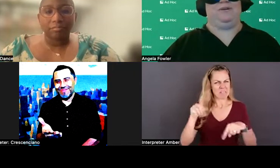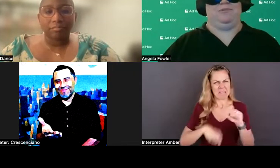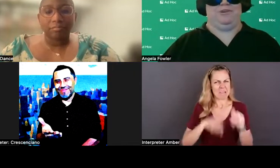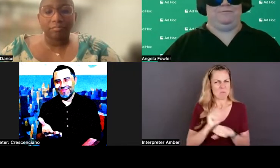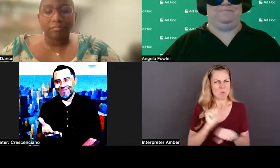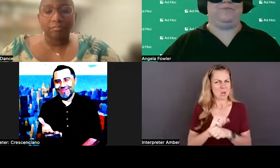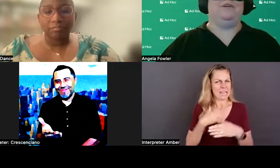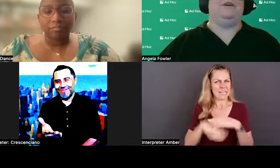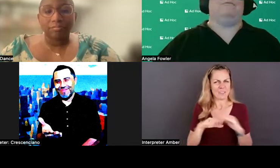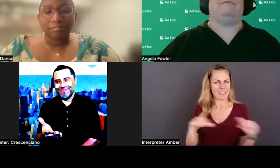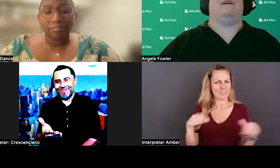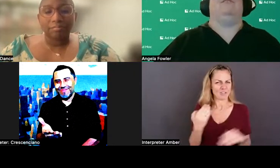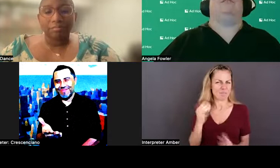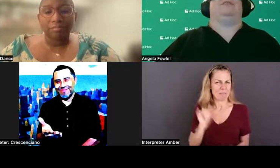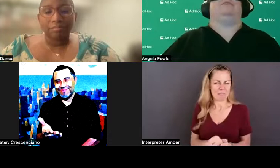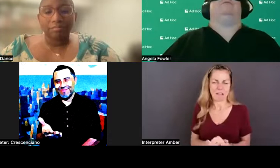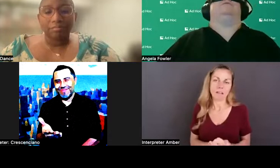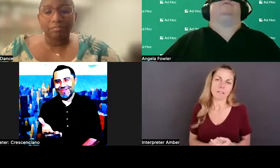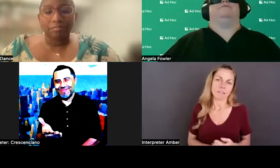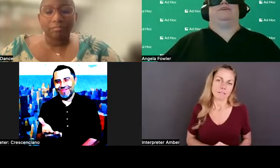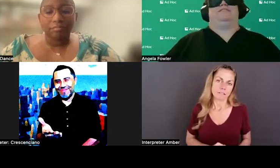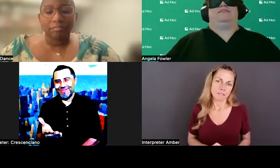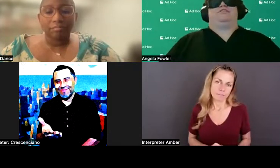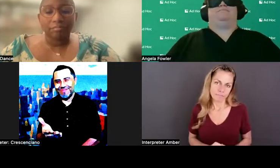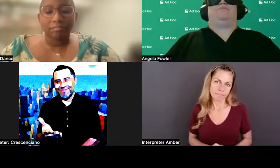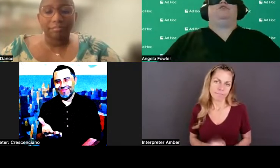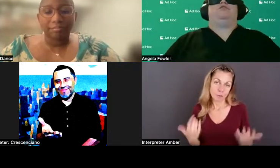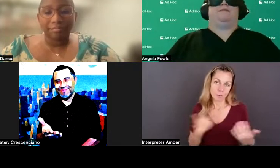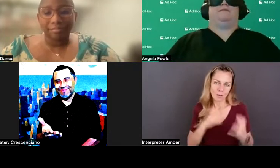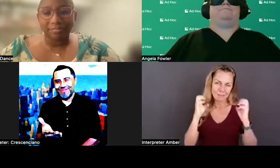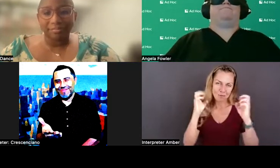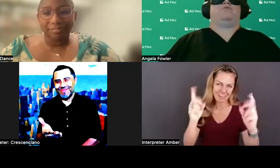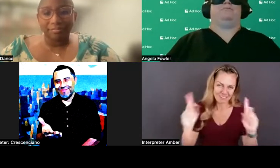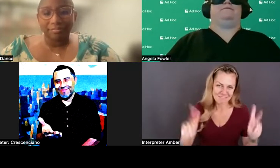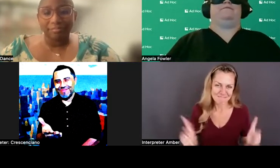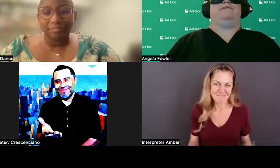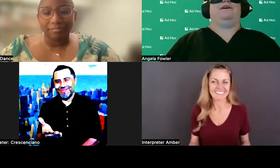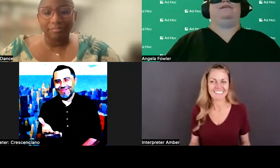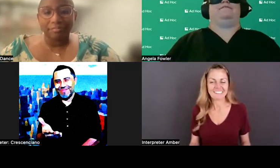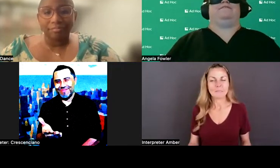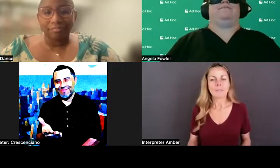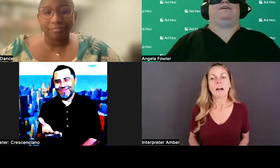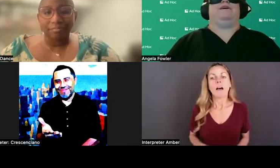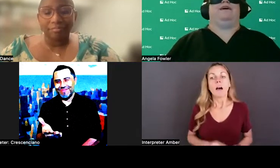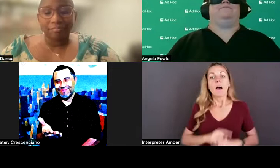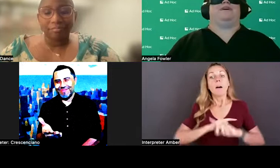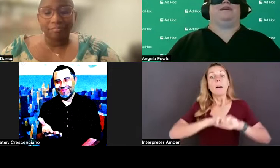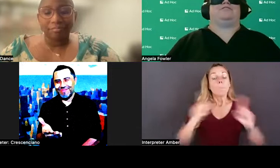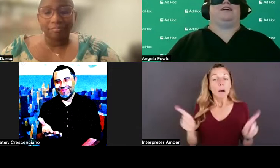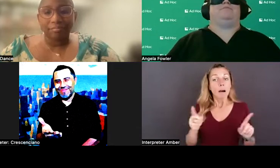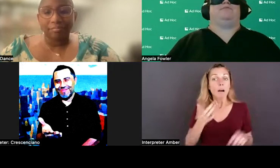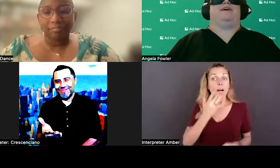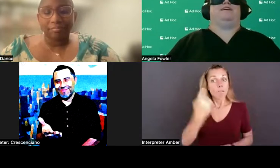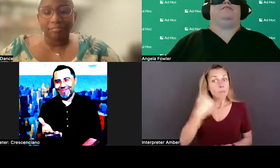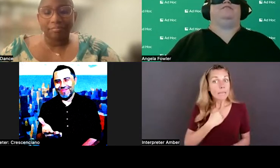that. Most people don't. We've got a long way to go in terms of education. But luckily for me, I was